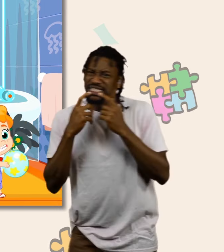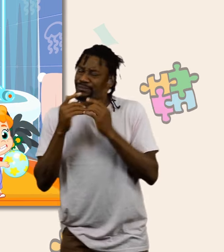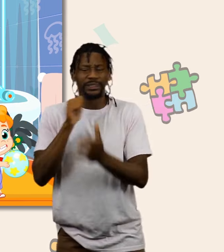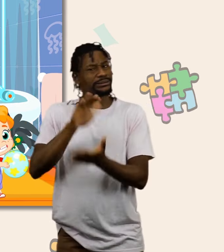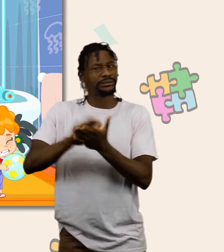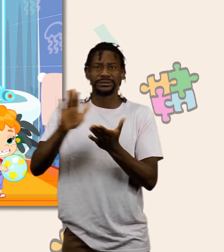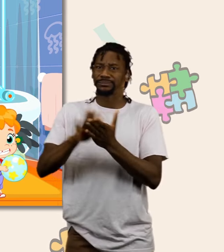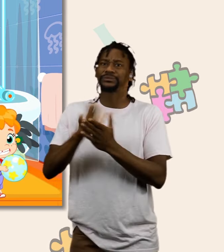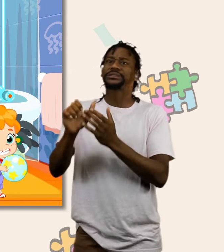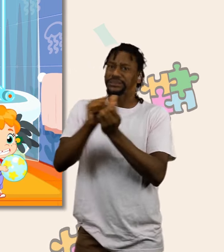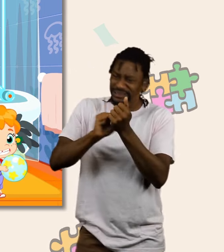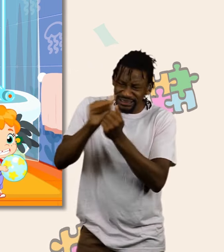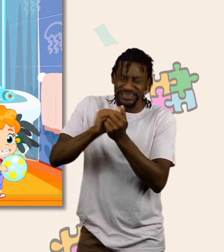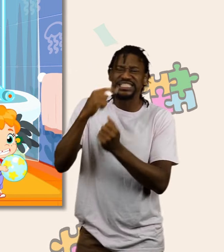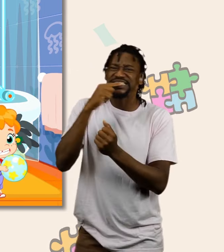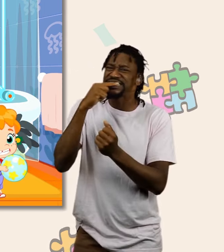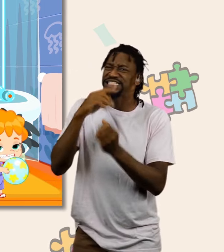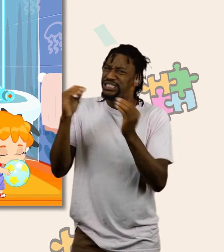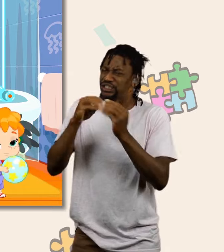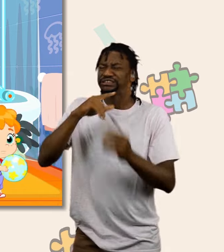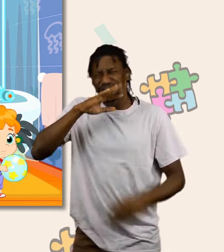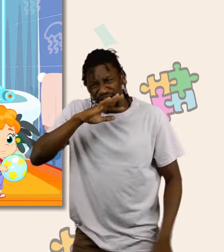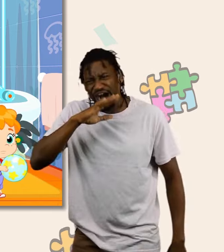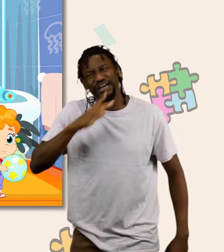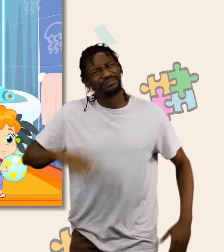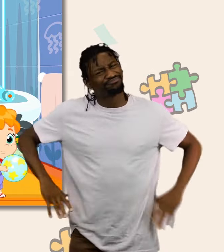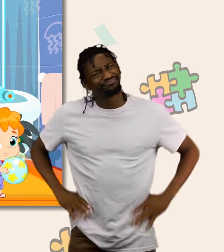You haven't washed them enough. They're full of bacterias.